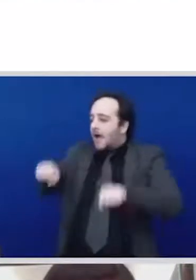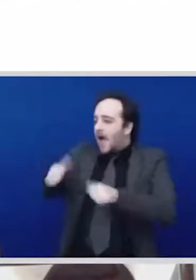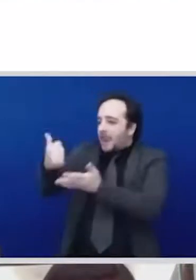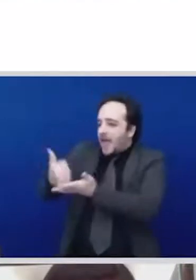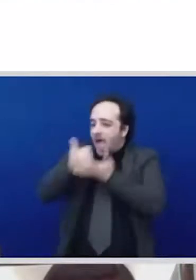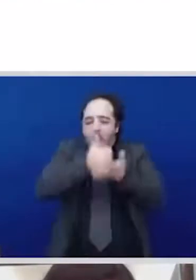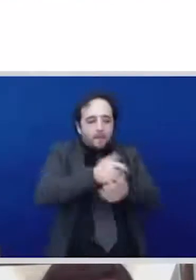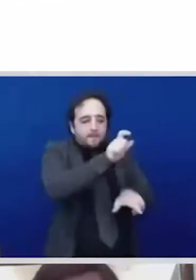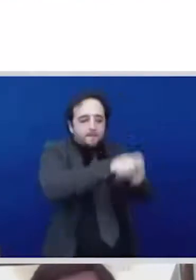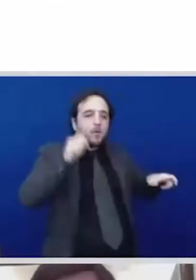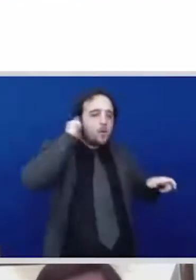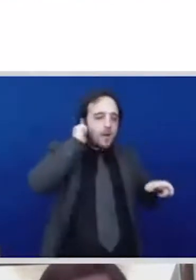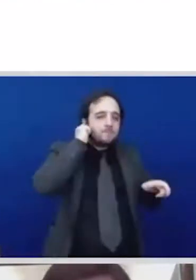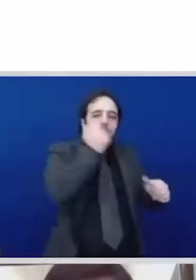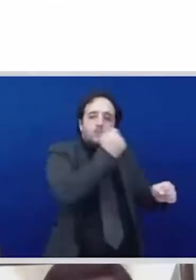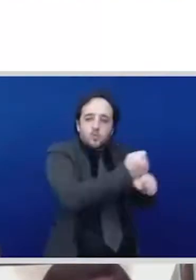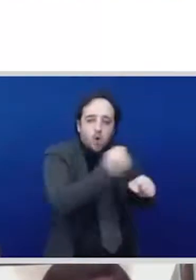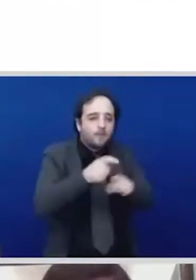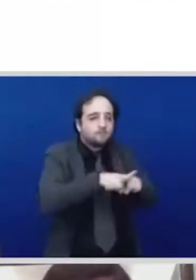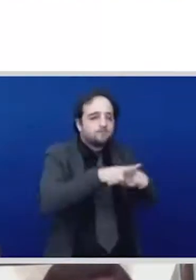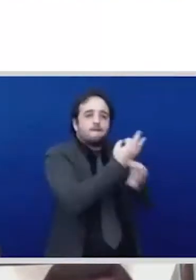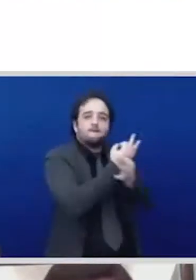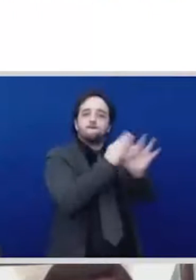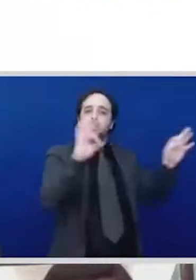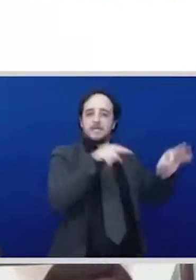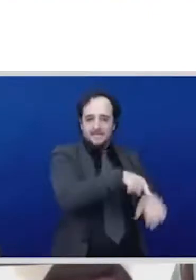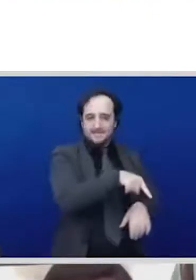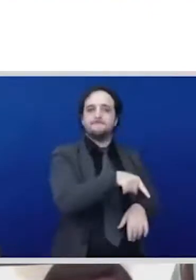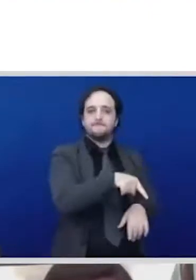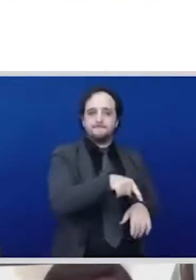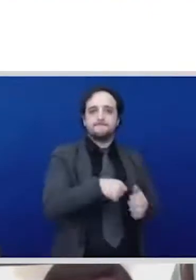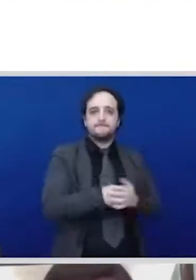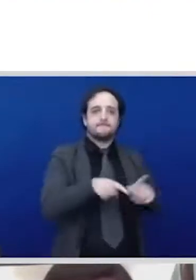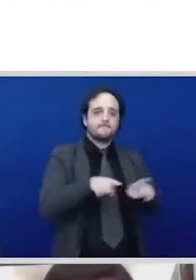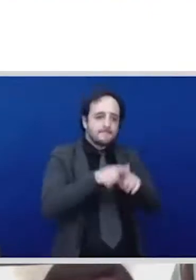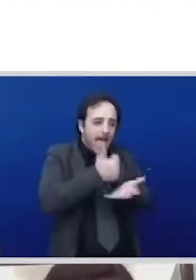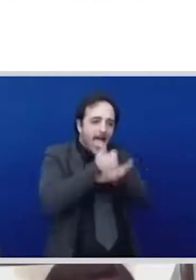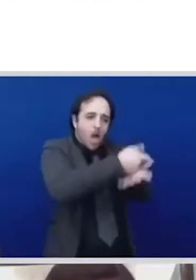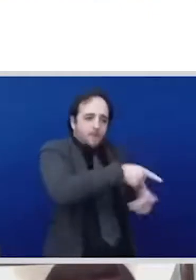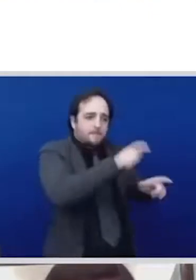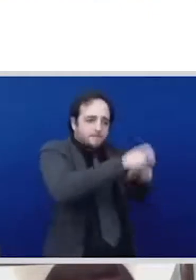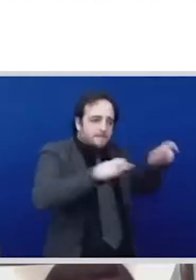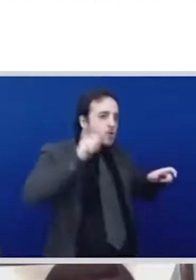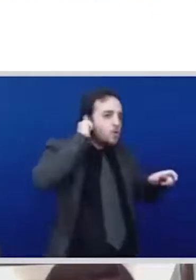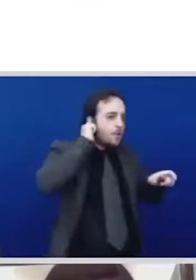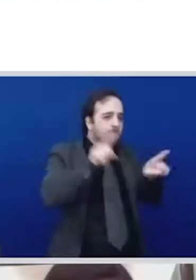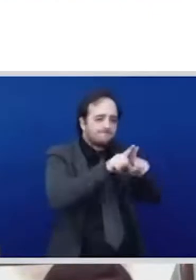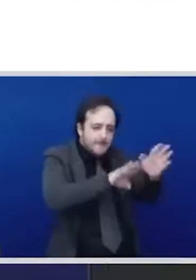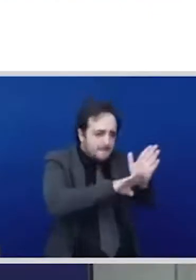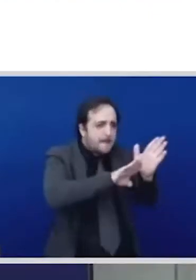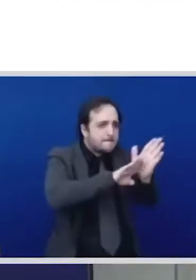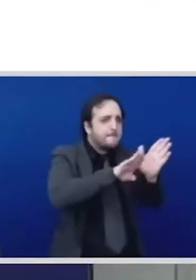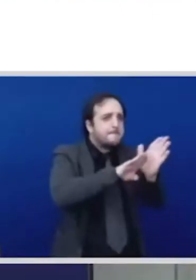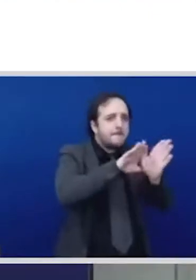to develop skills for post COVID times and this is being done